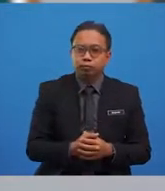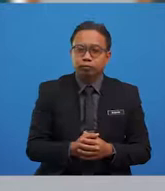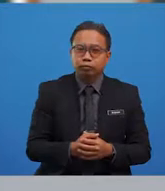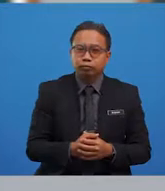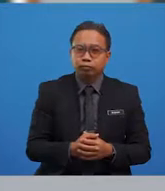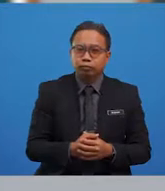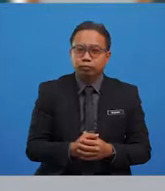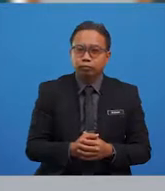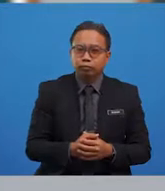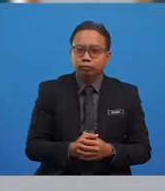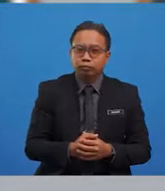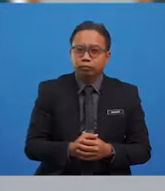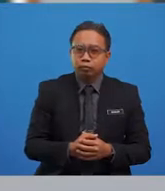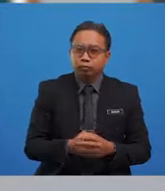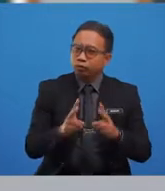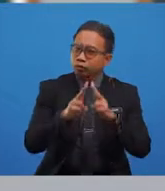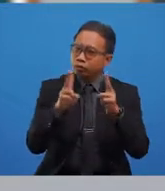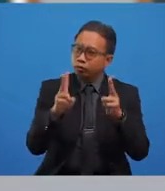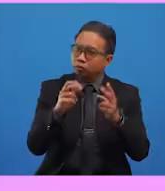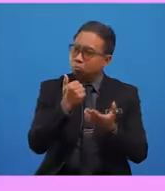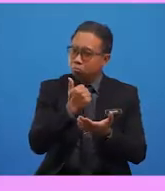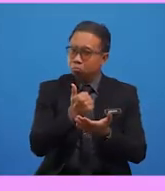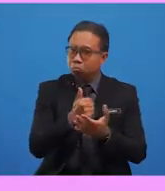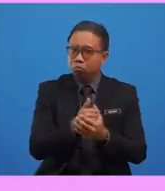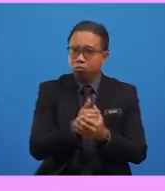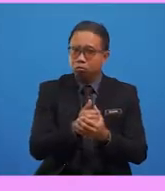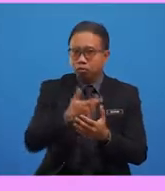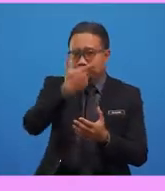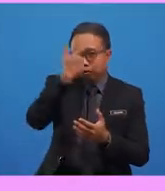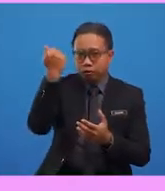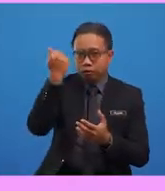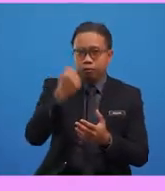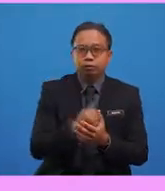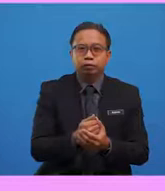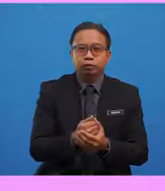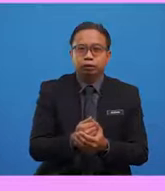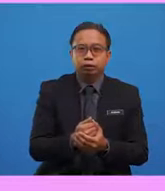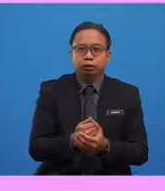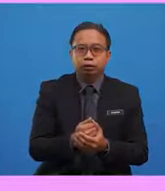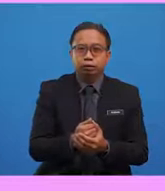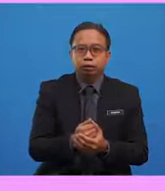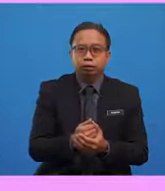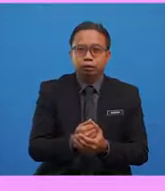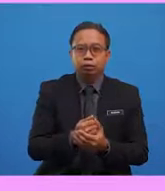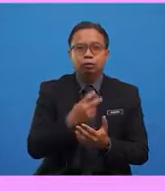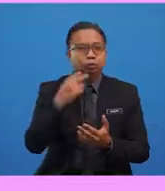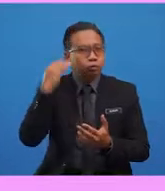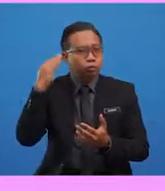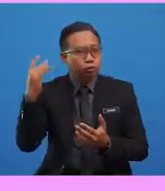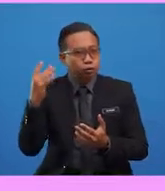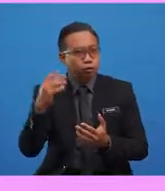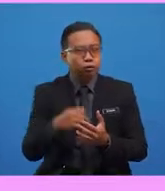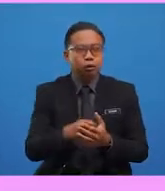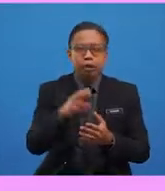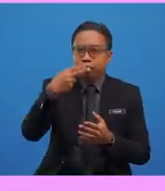I know. It is very, I know this very well, Miss Rita. So, this is because if sometimes the words that begin with the consonant